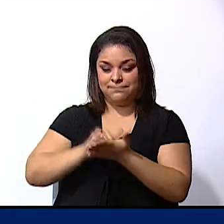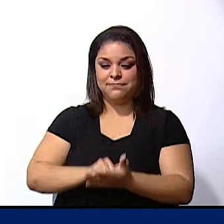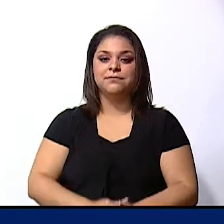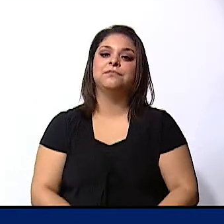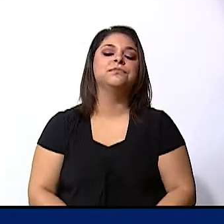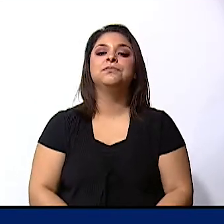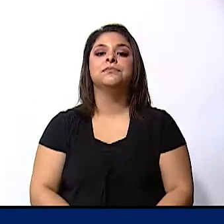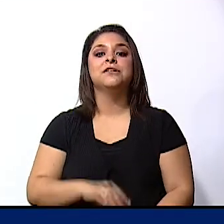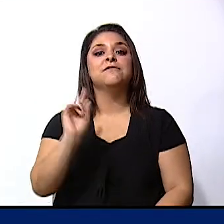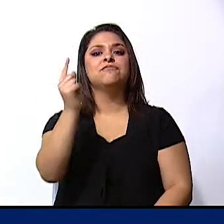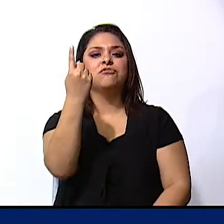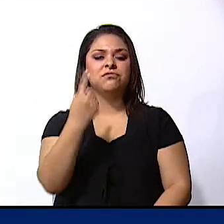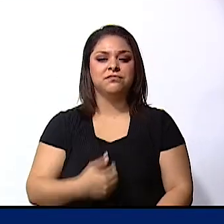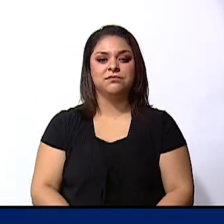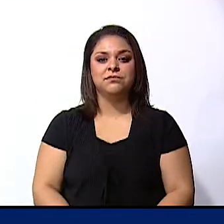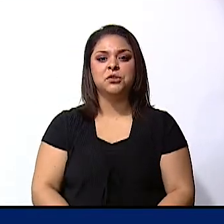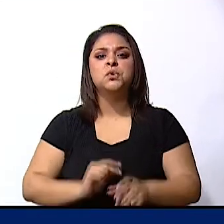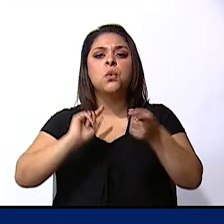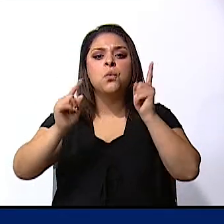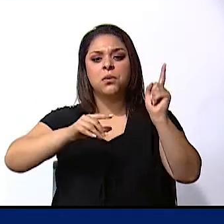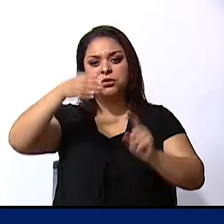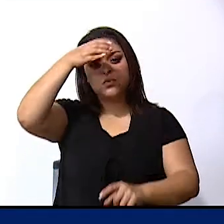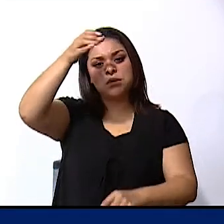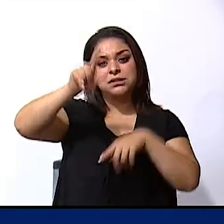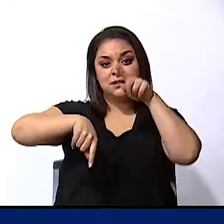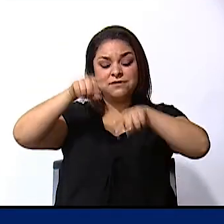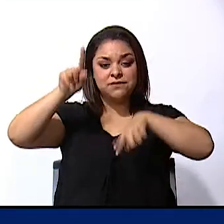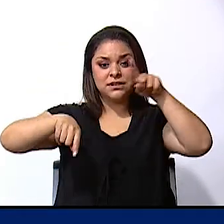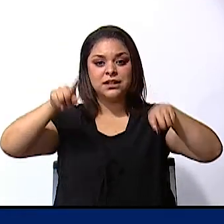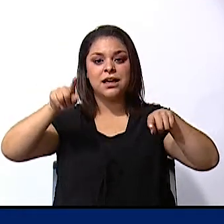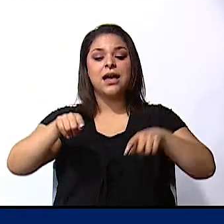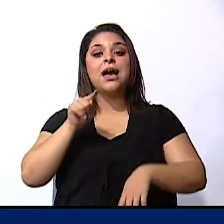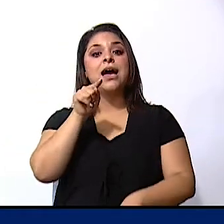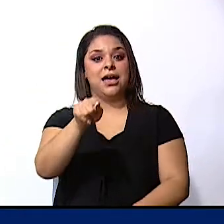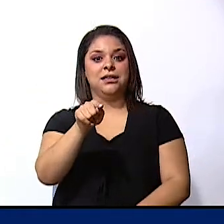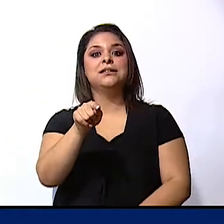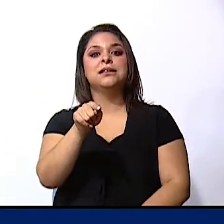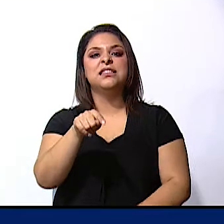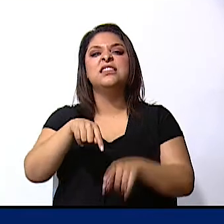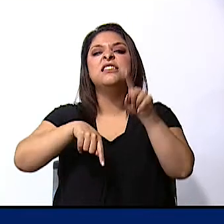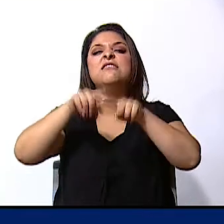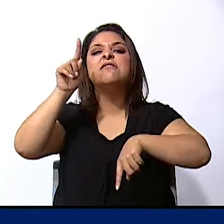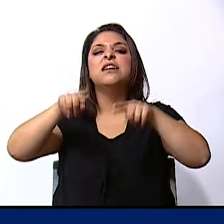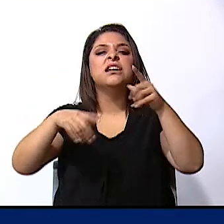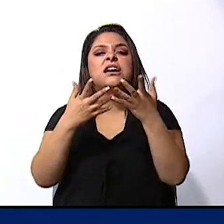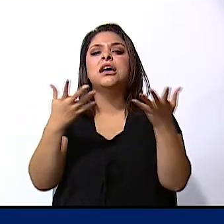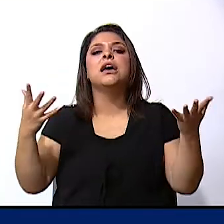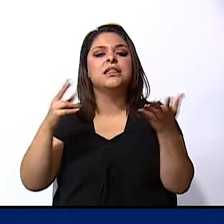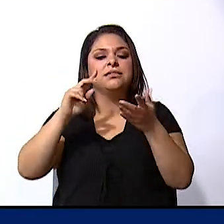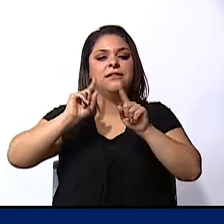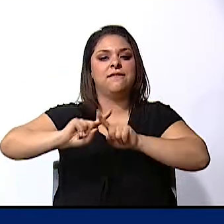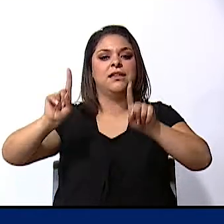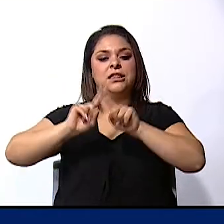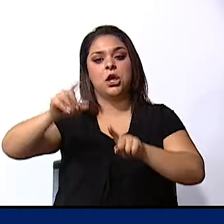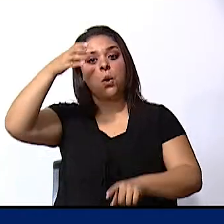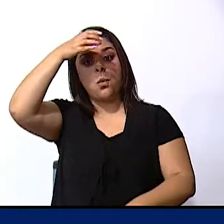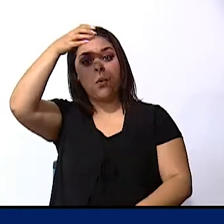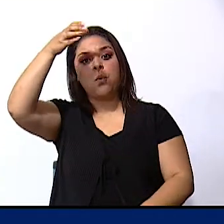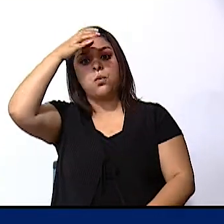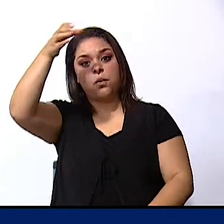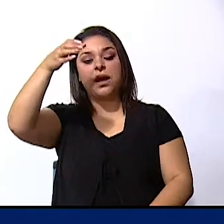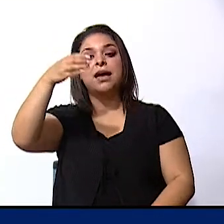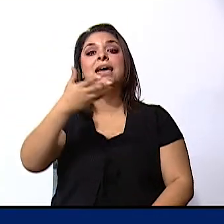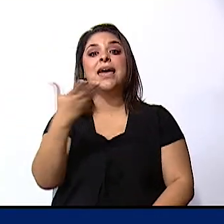first what is cultural diversity okay it's the diverse or different cultures and when we're